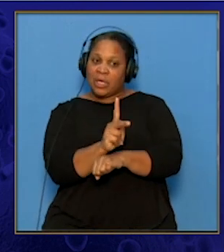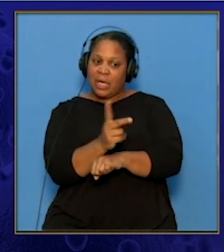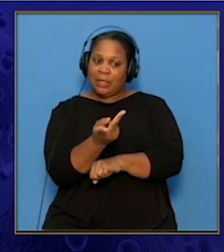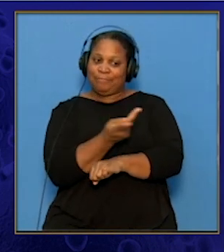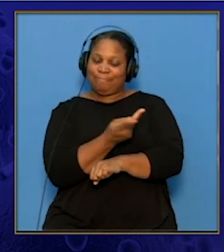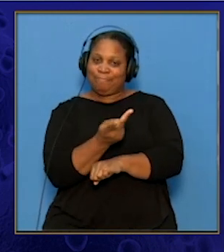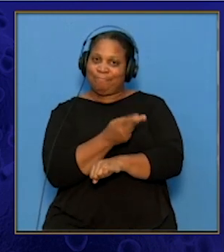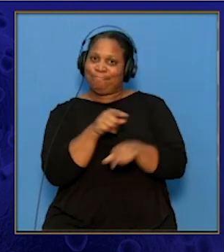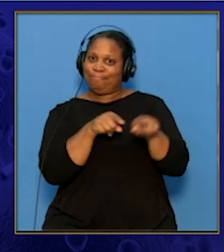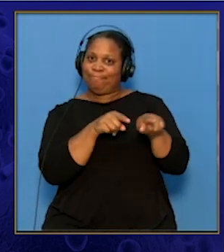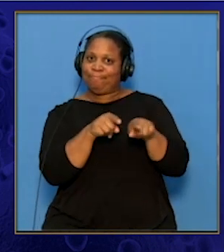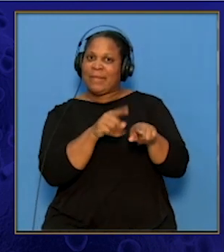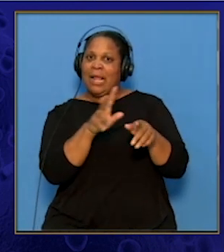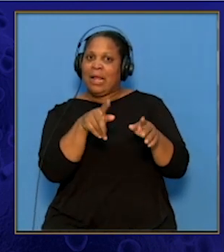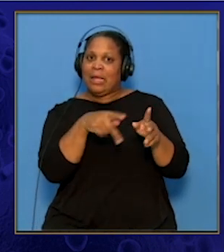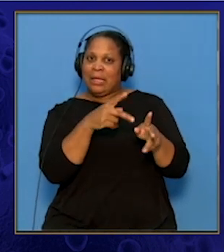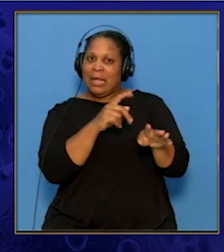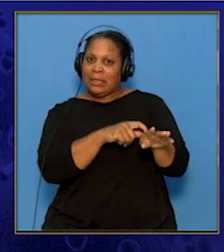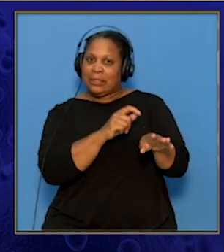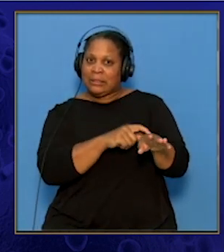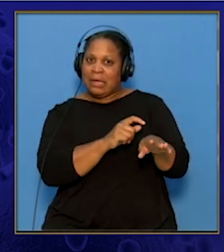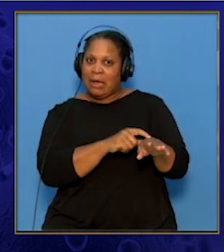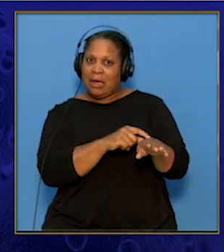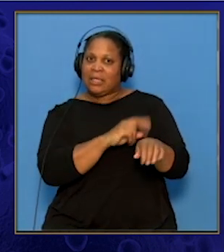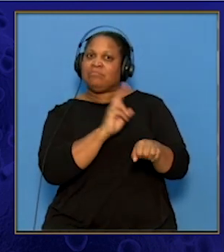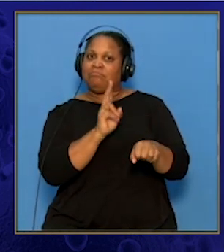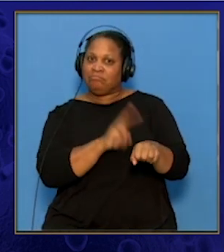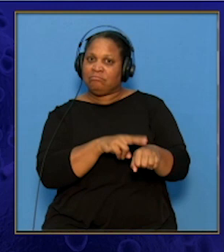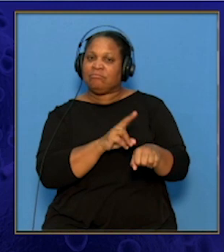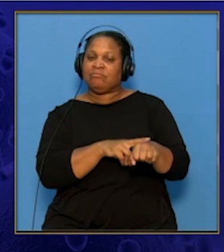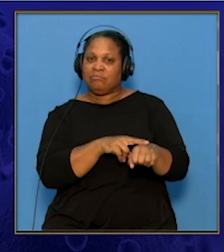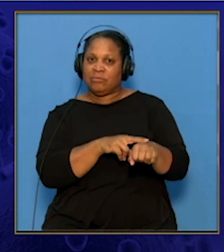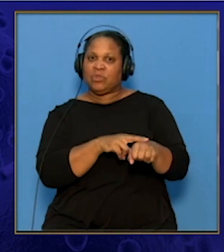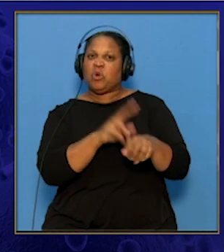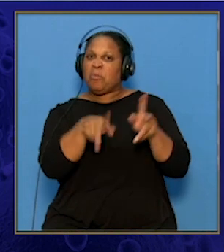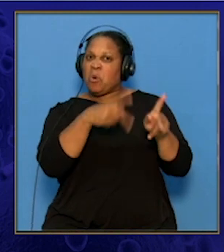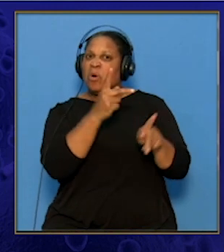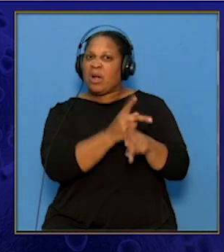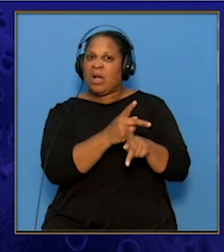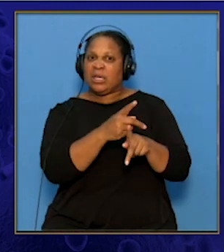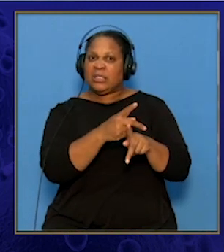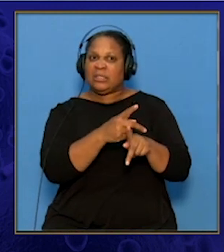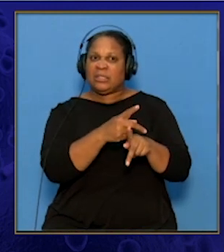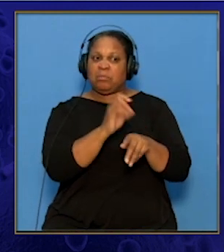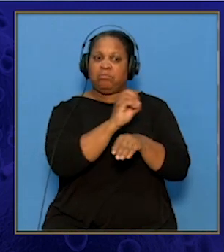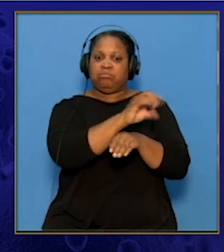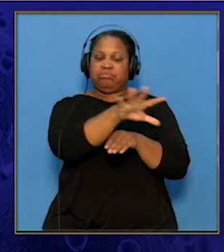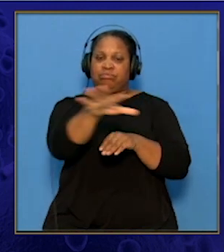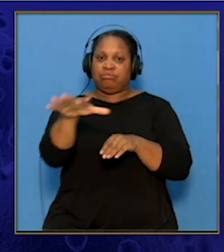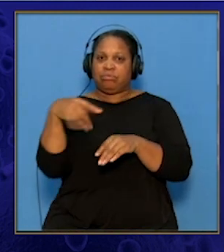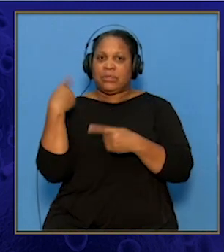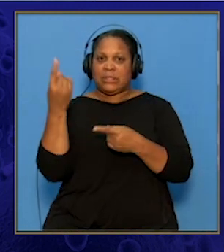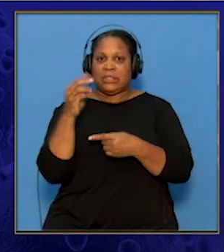identified at the time are both common UK strains circulating since March of 2020.